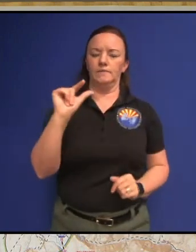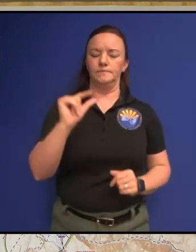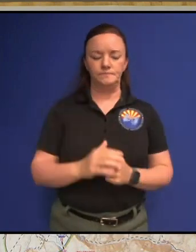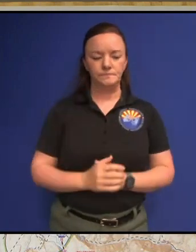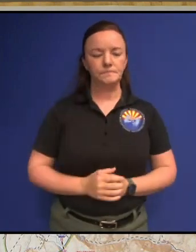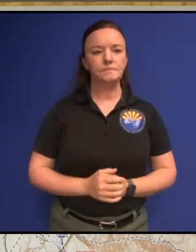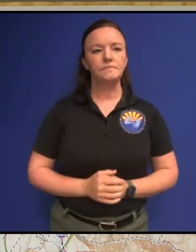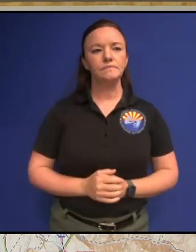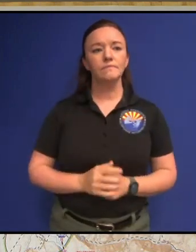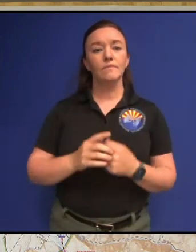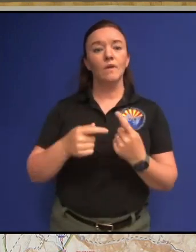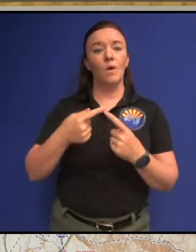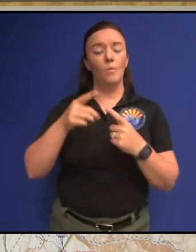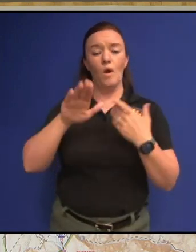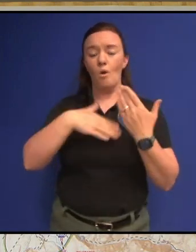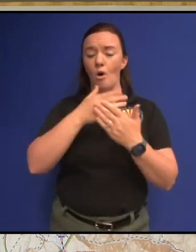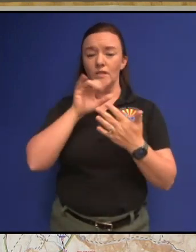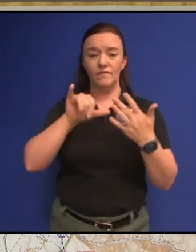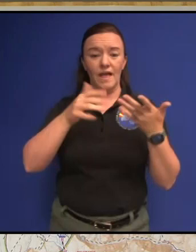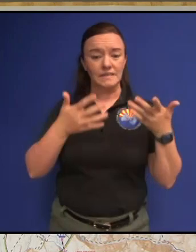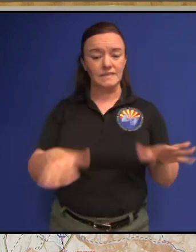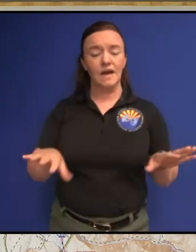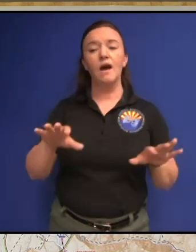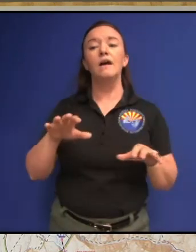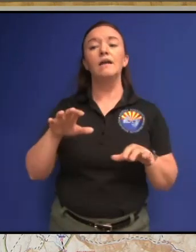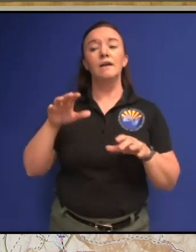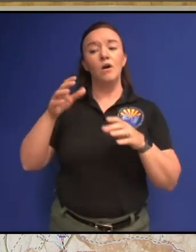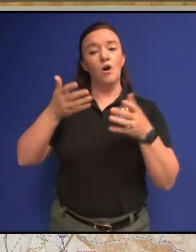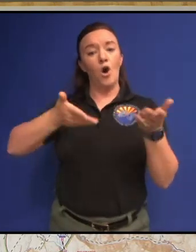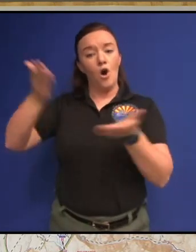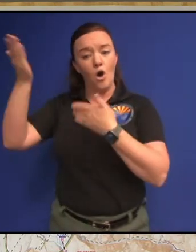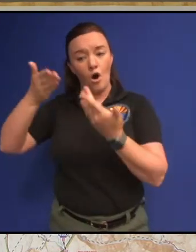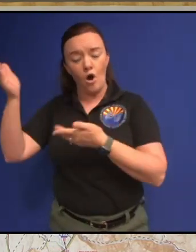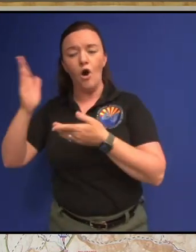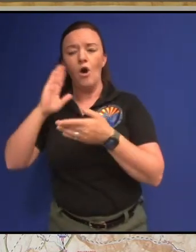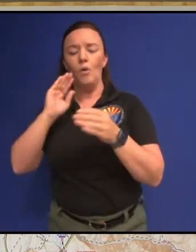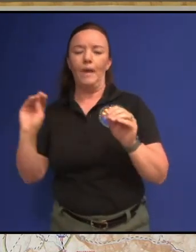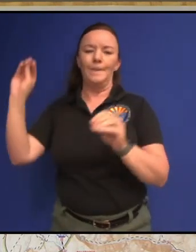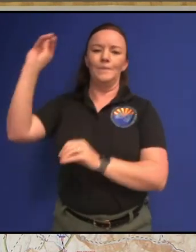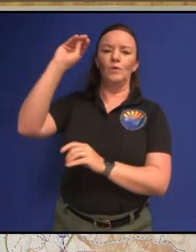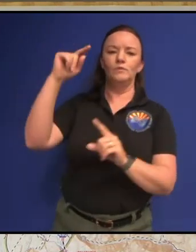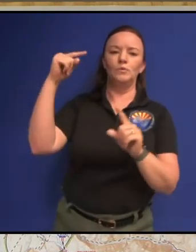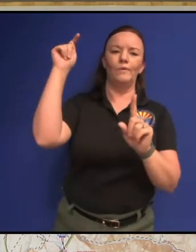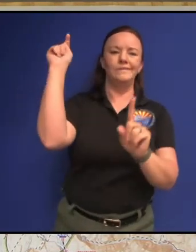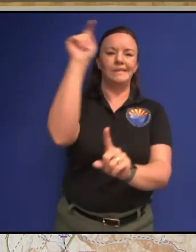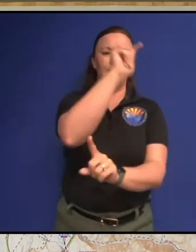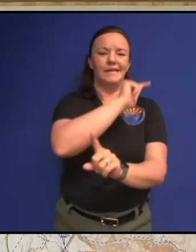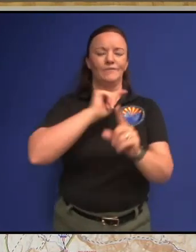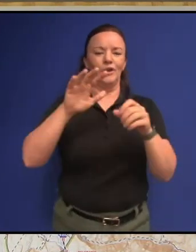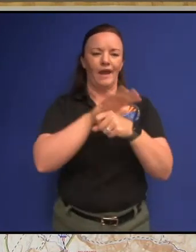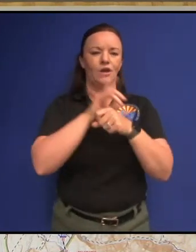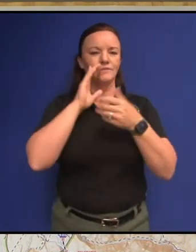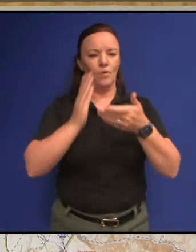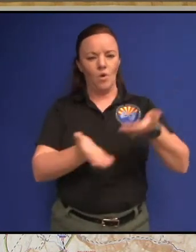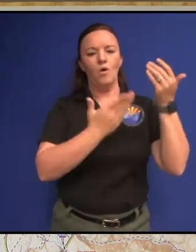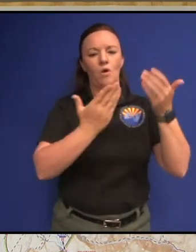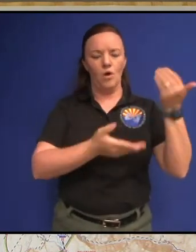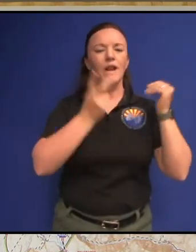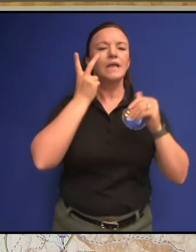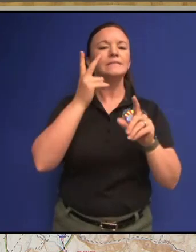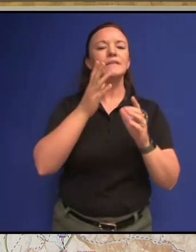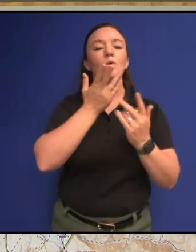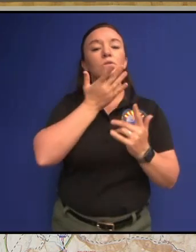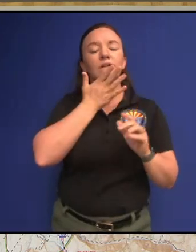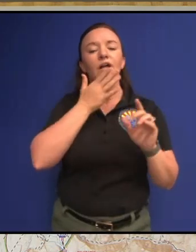folks that are in here doing the hauling will be up here doing the hauling so you can see you'll kind of see this progression of these colors going towards